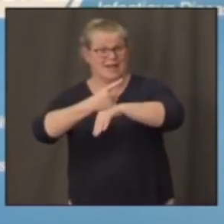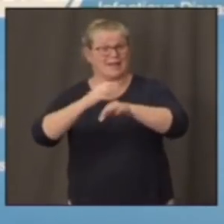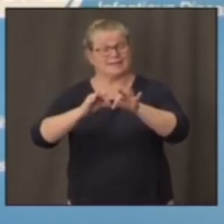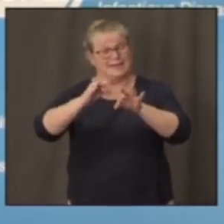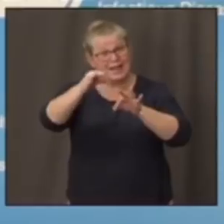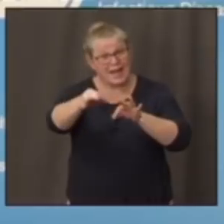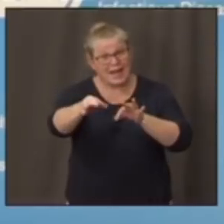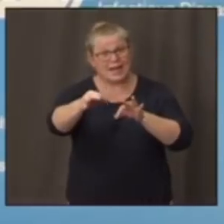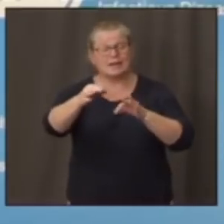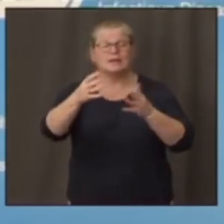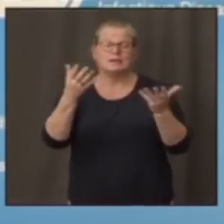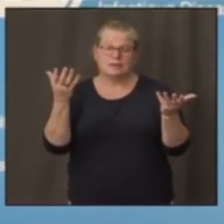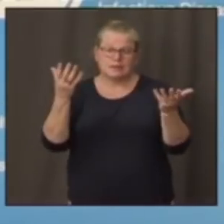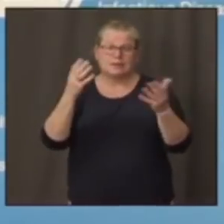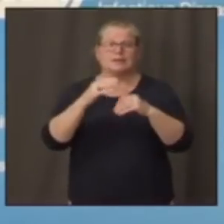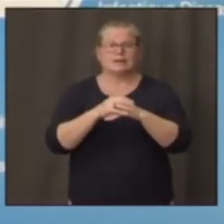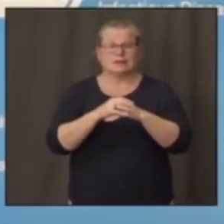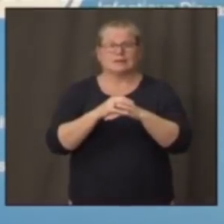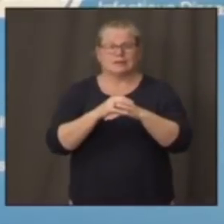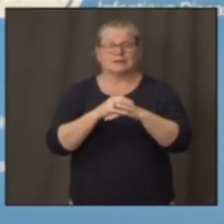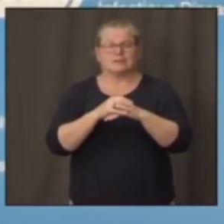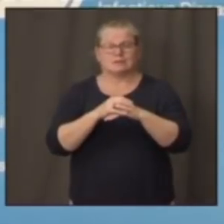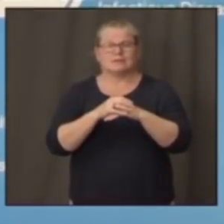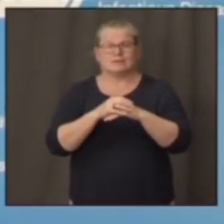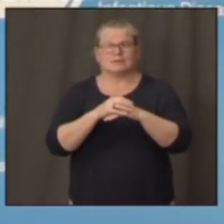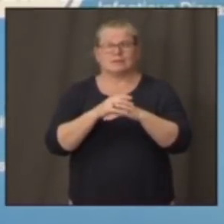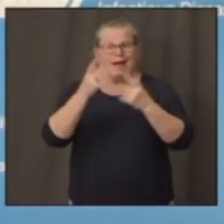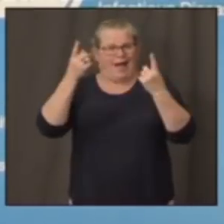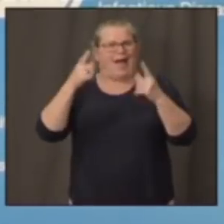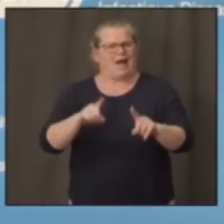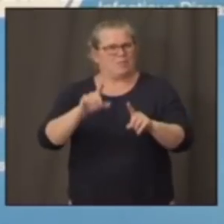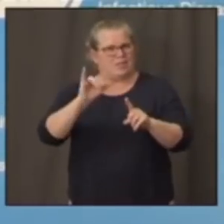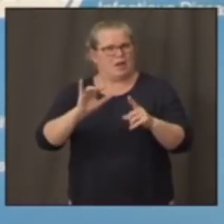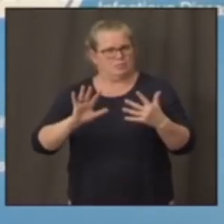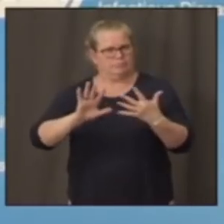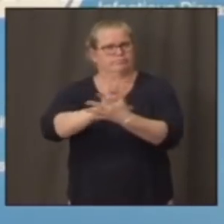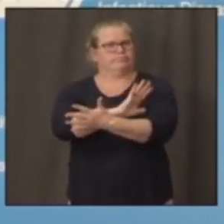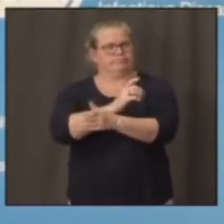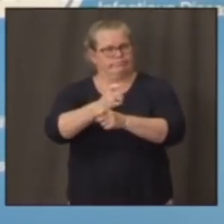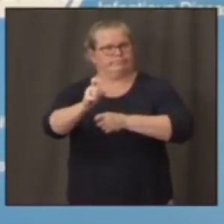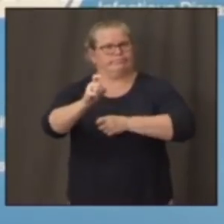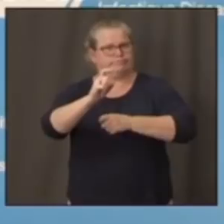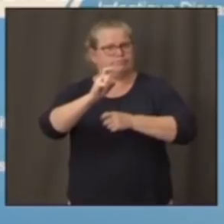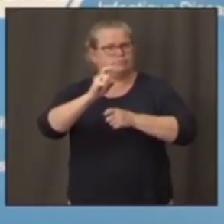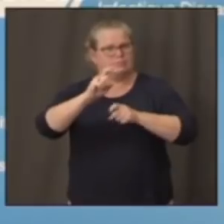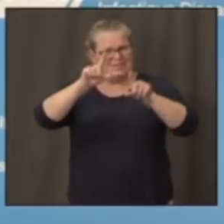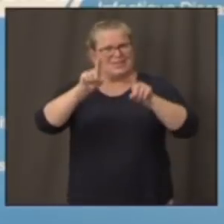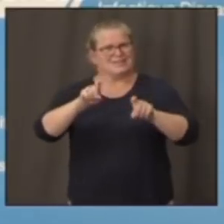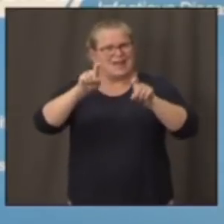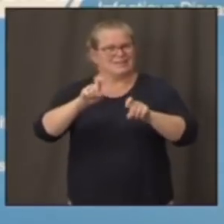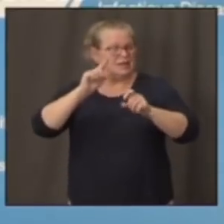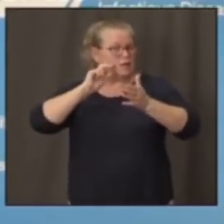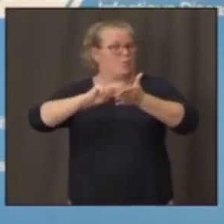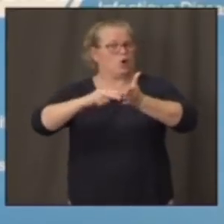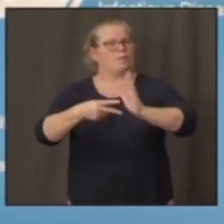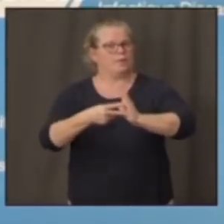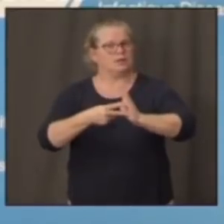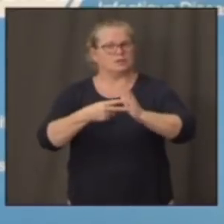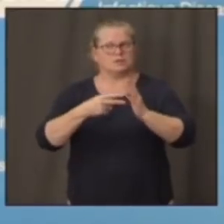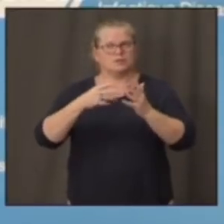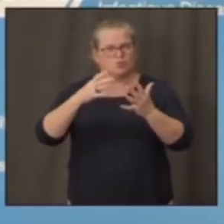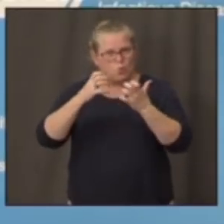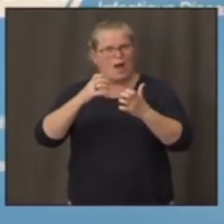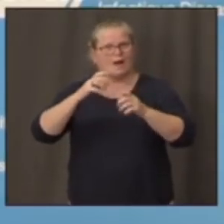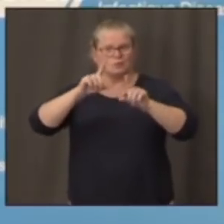obviates the actual purpose of the testing, to get it back to someone in time so that you can do